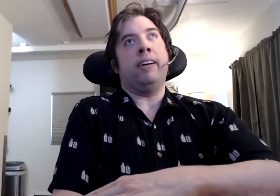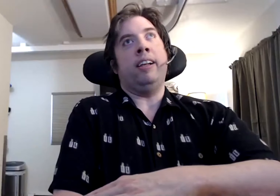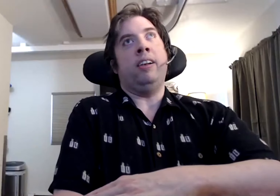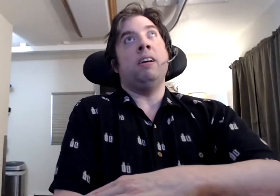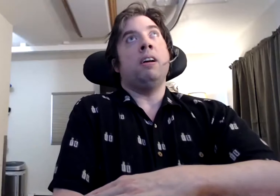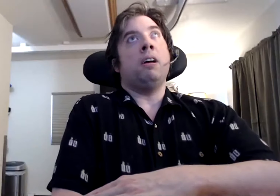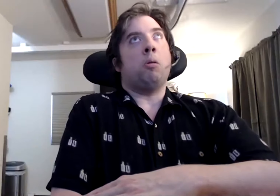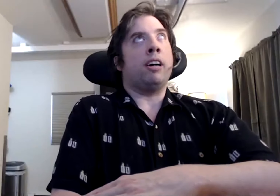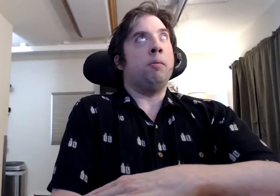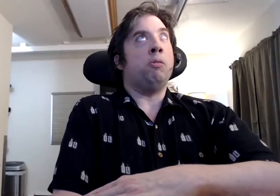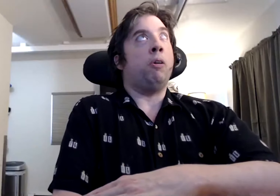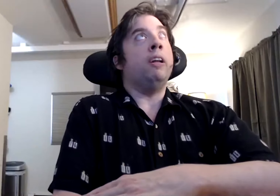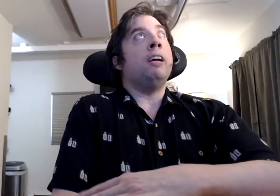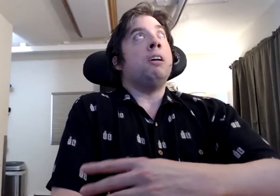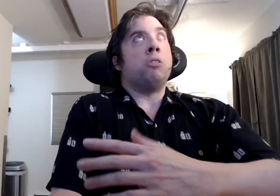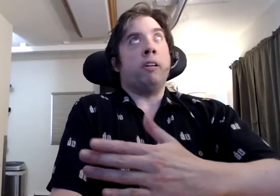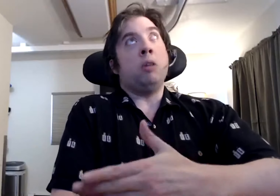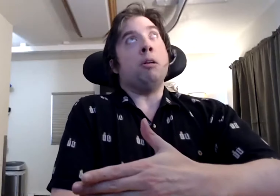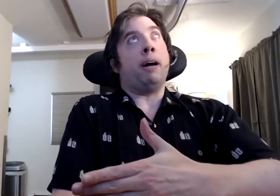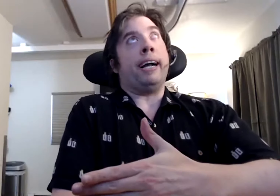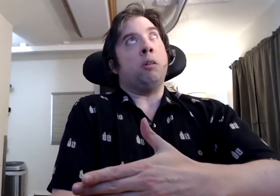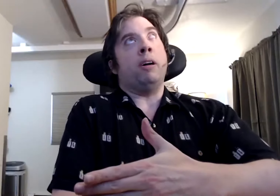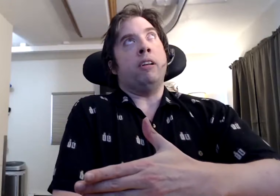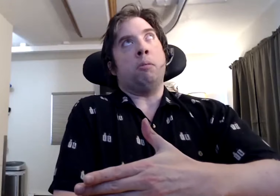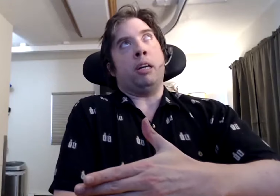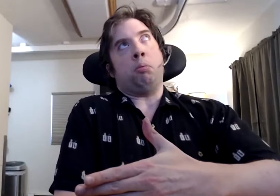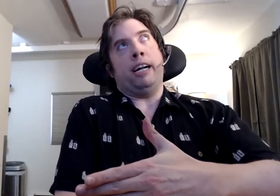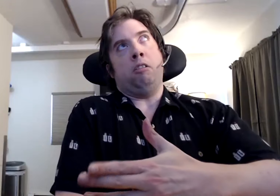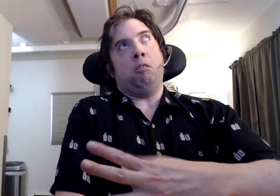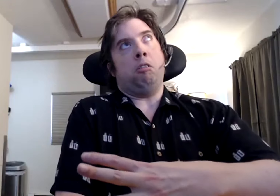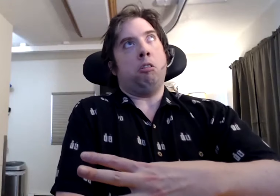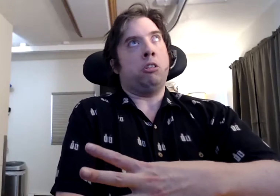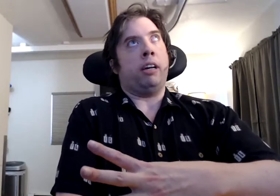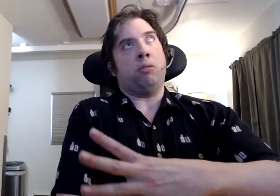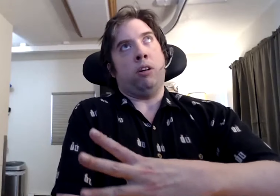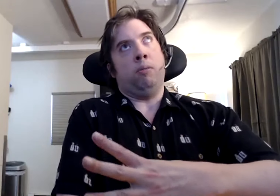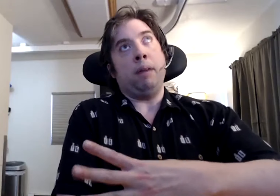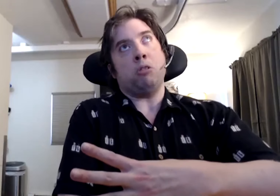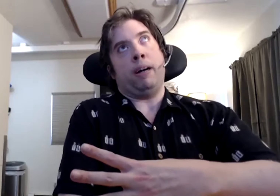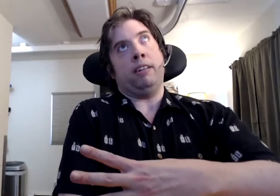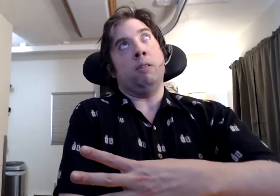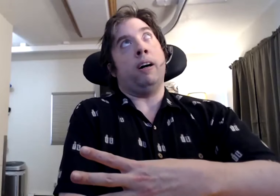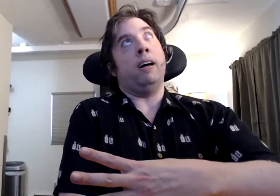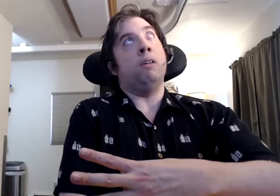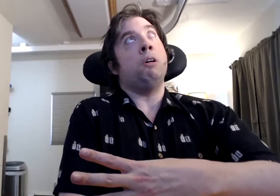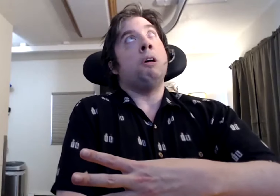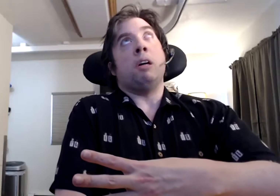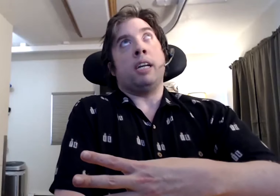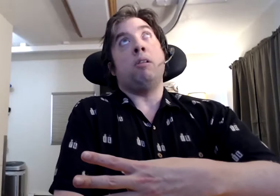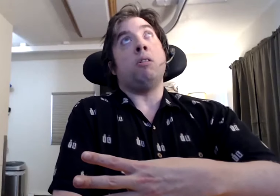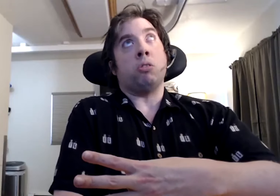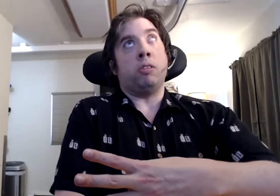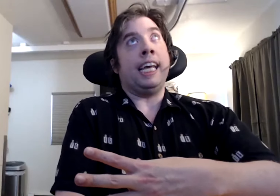Doesn't matter. And we're going to move forward. So you embody what disability pride looks like from my perspective of